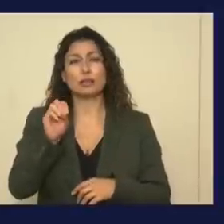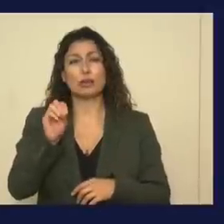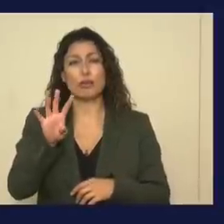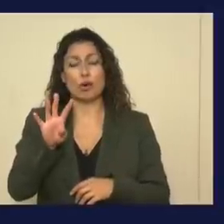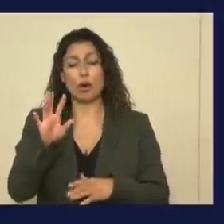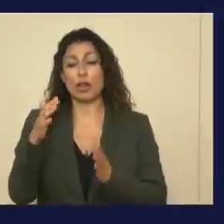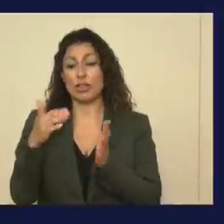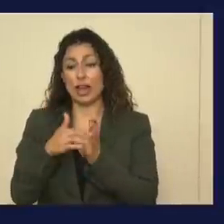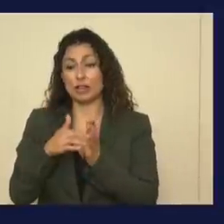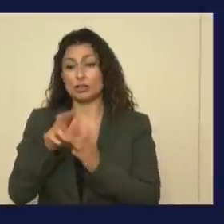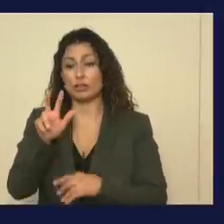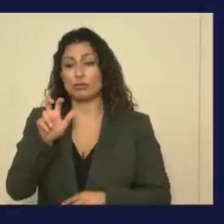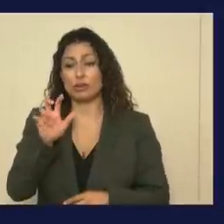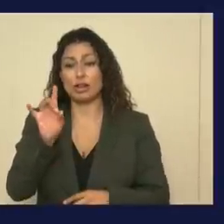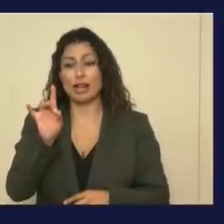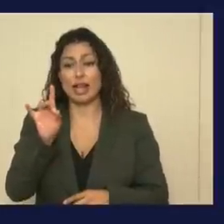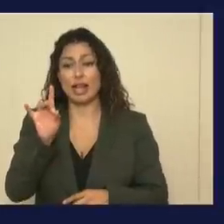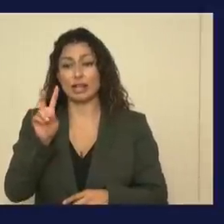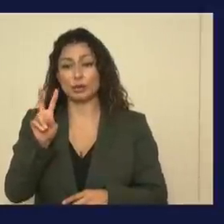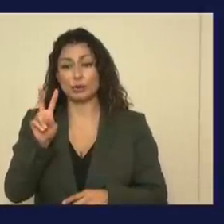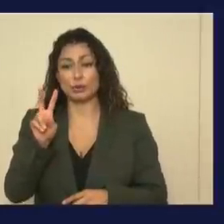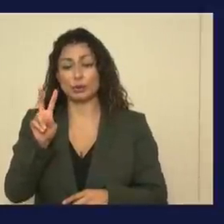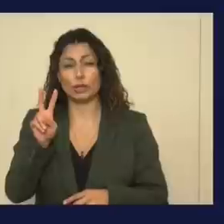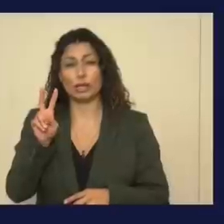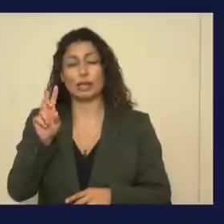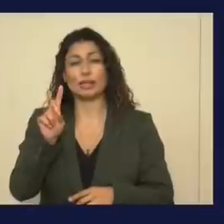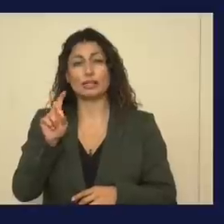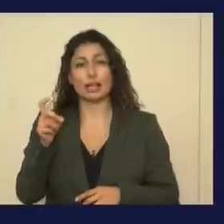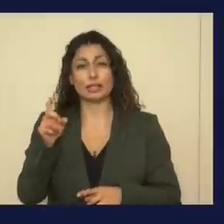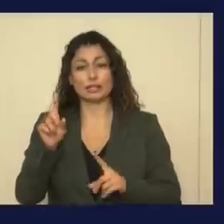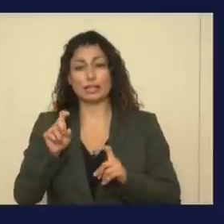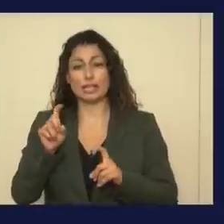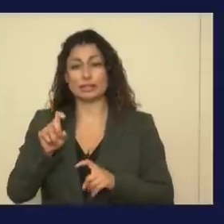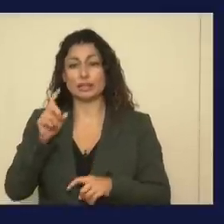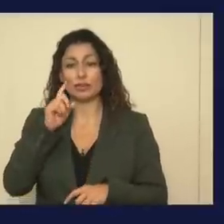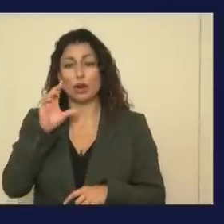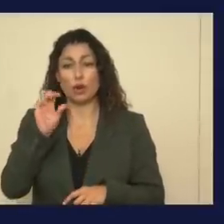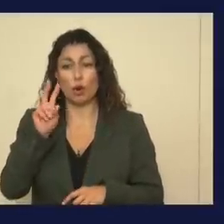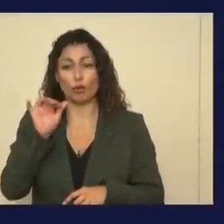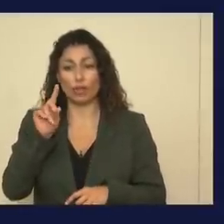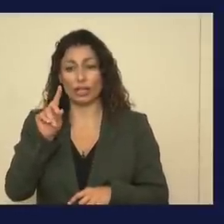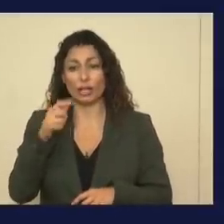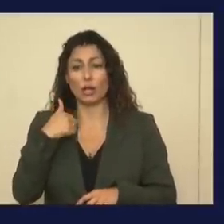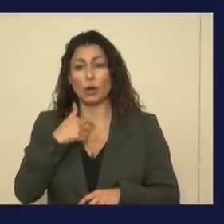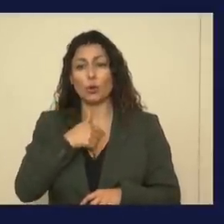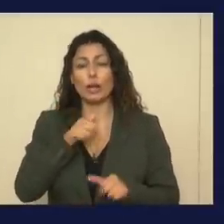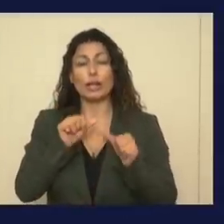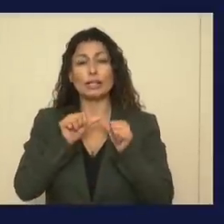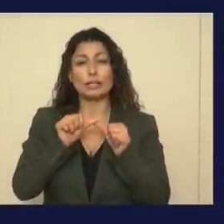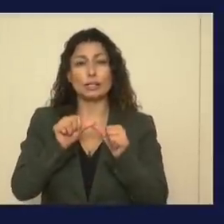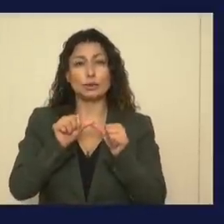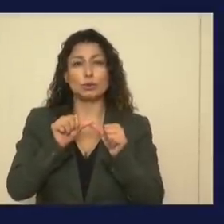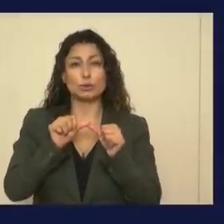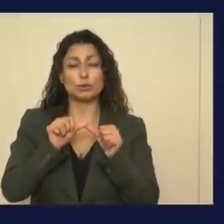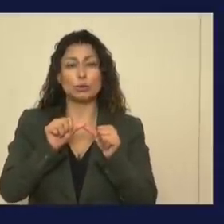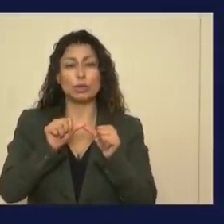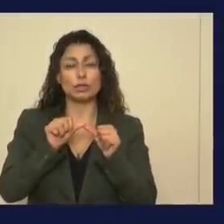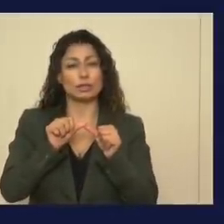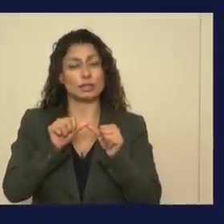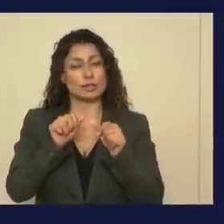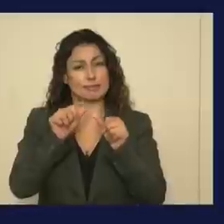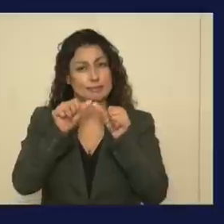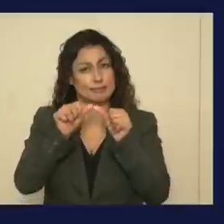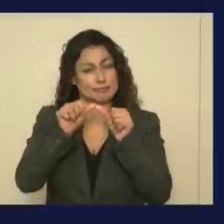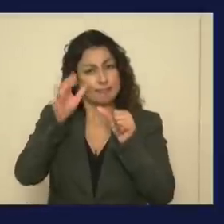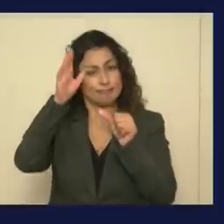,382 diagnostic tests for COVID. We continue to diligently